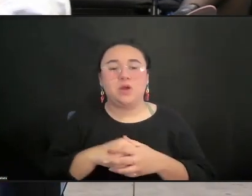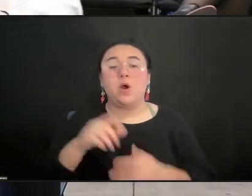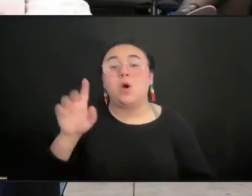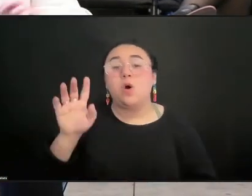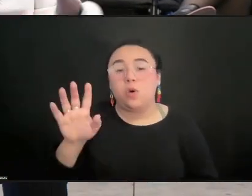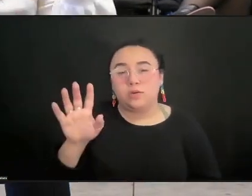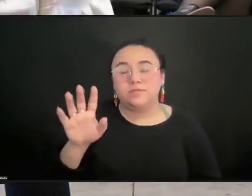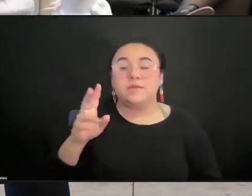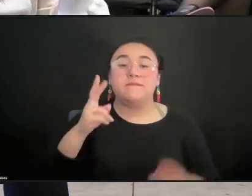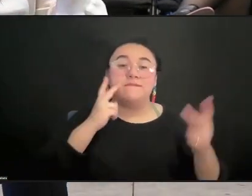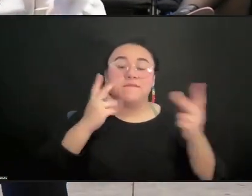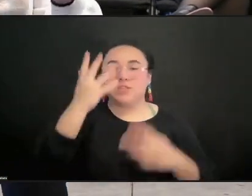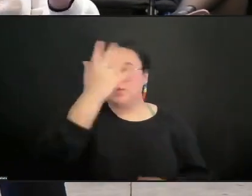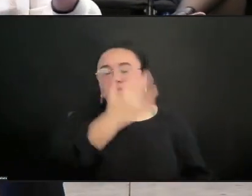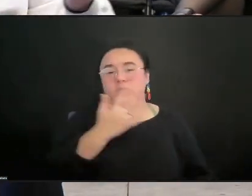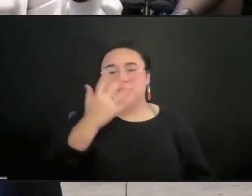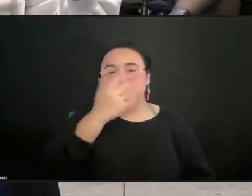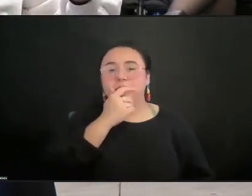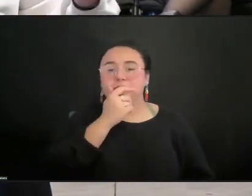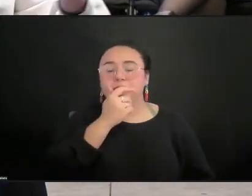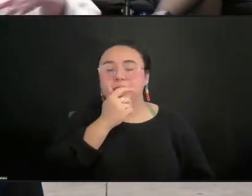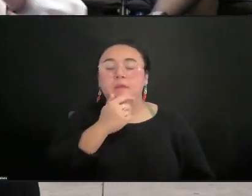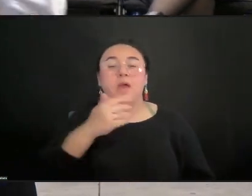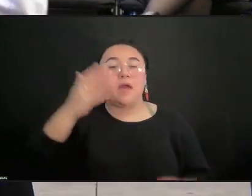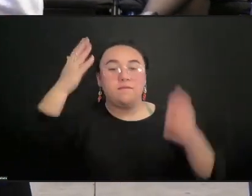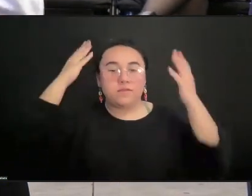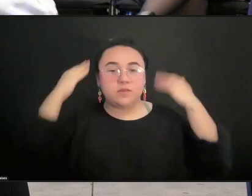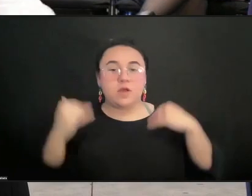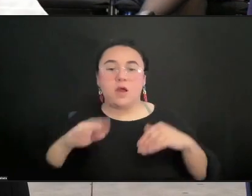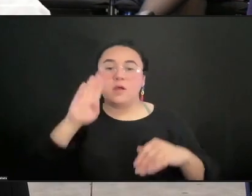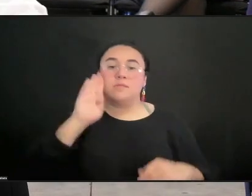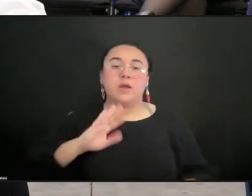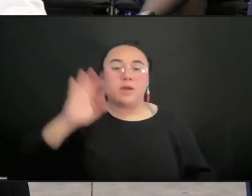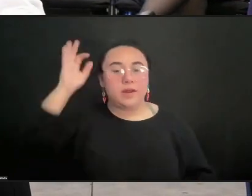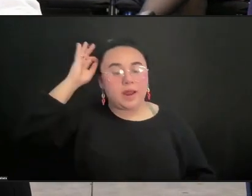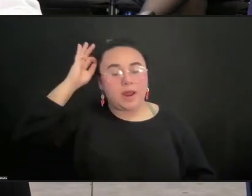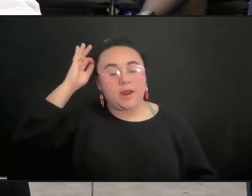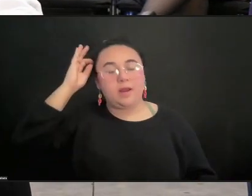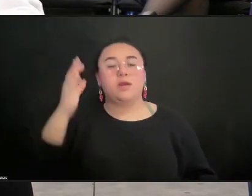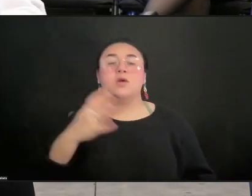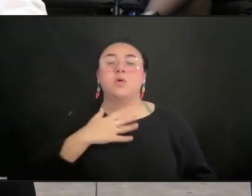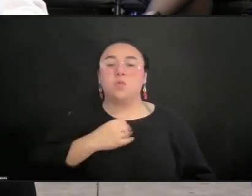Visual description. Long brown hair, white sweater with a big black flower on it.